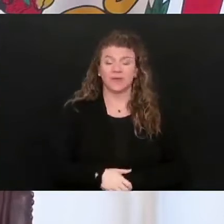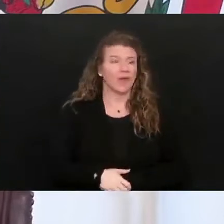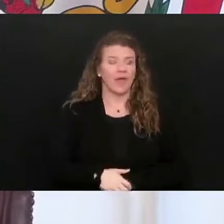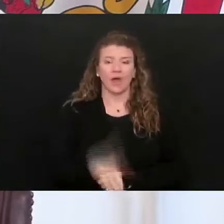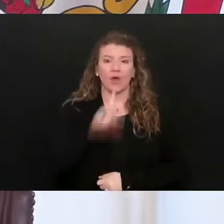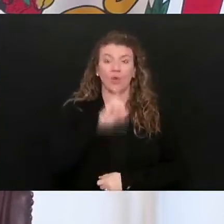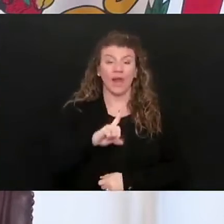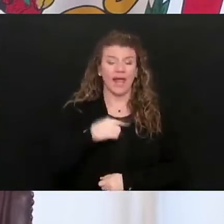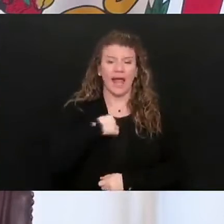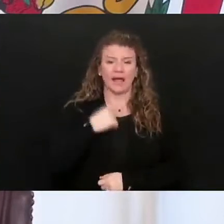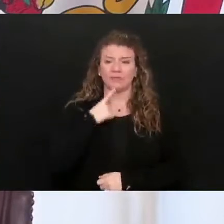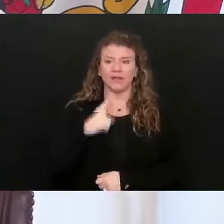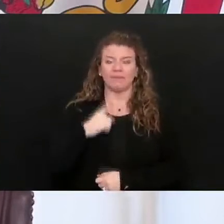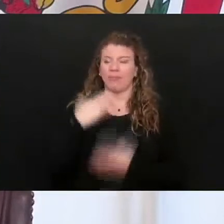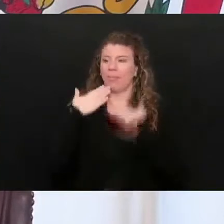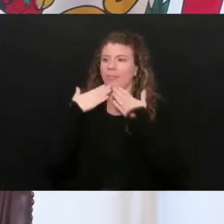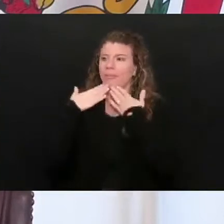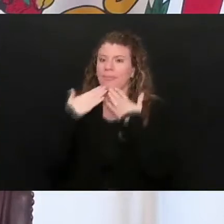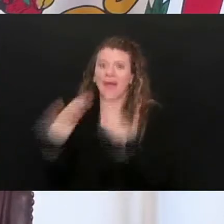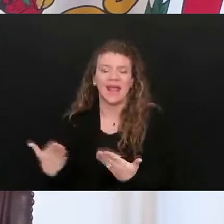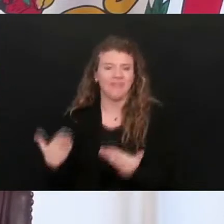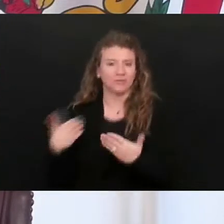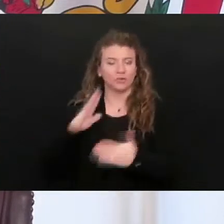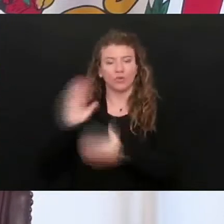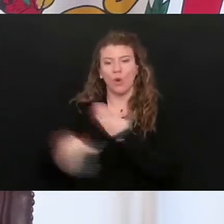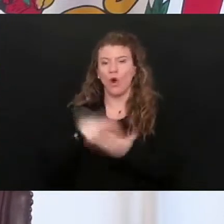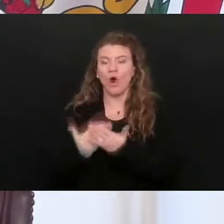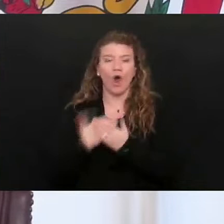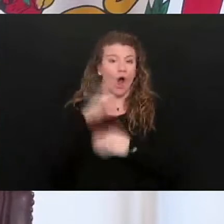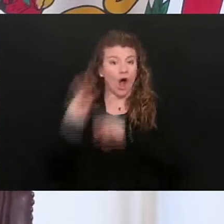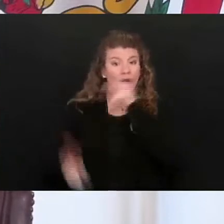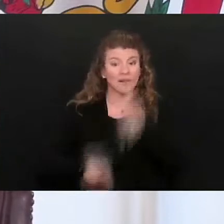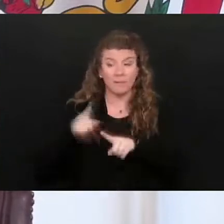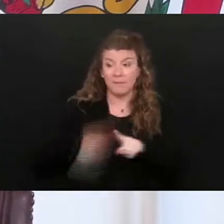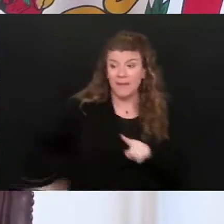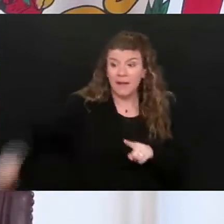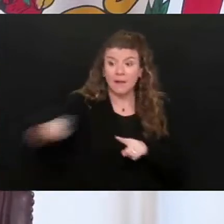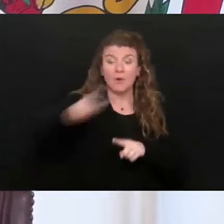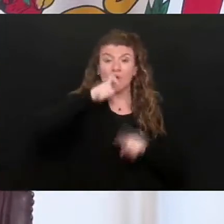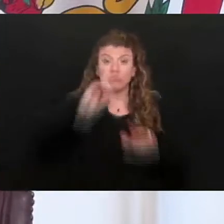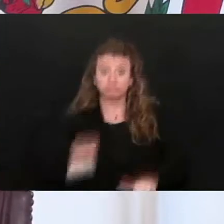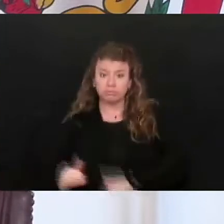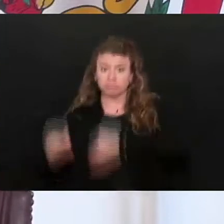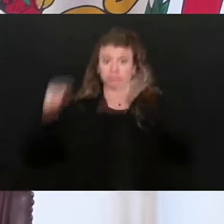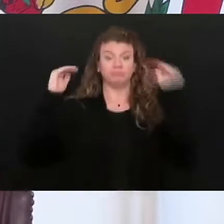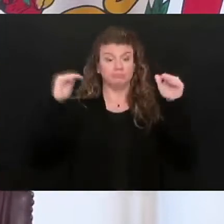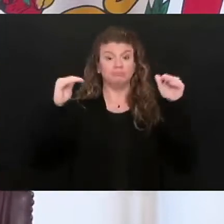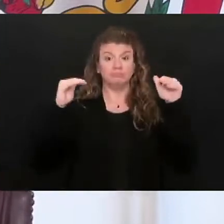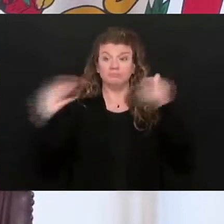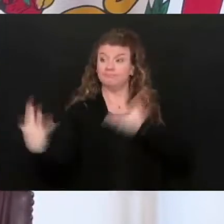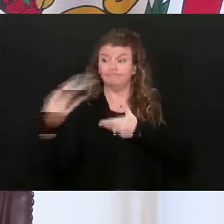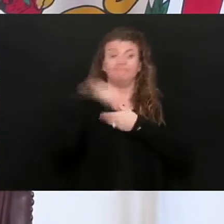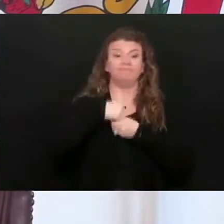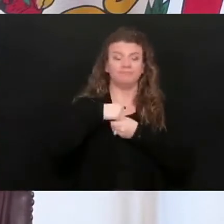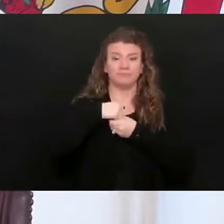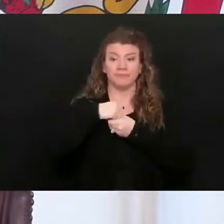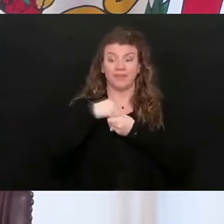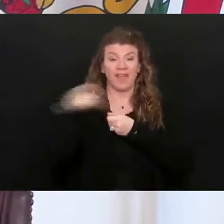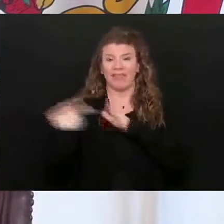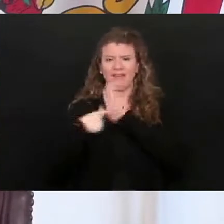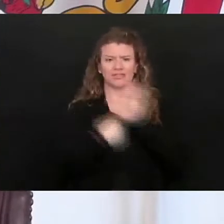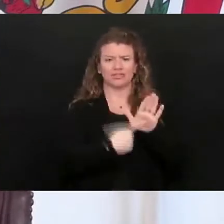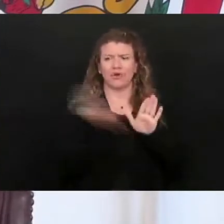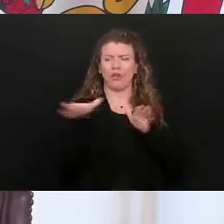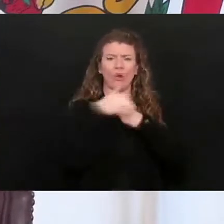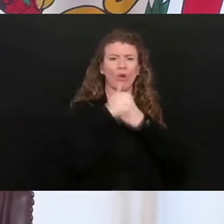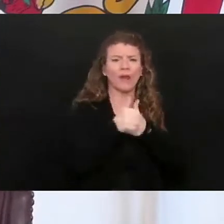never be more grateful to all the people that have stepped up and shown their leadership